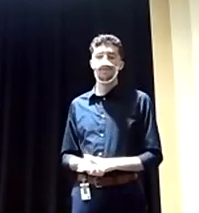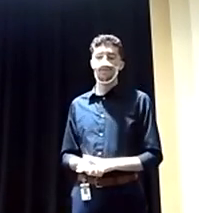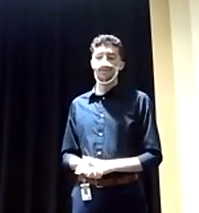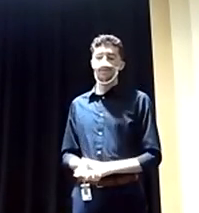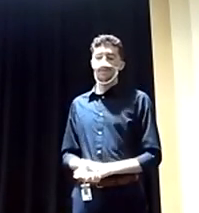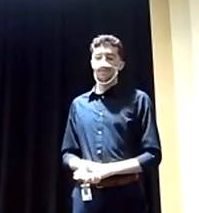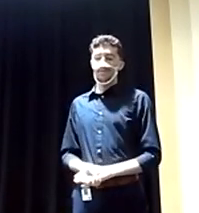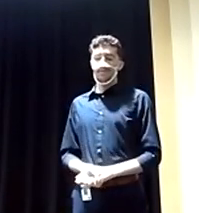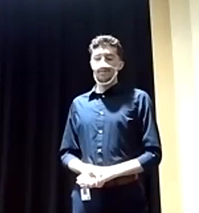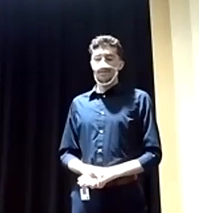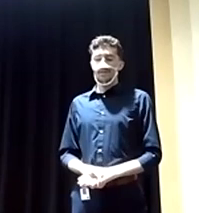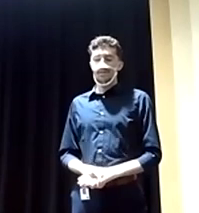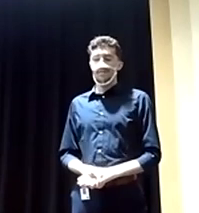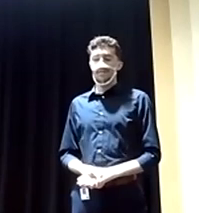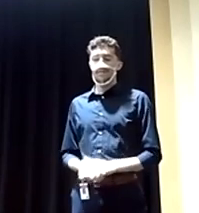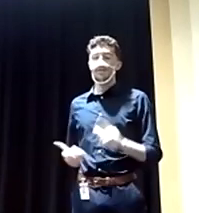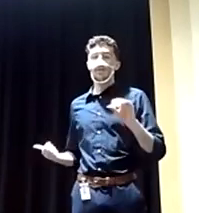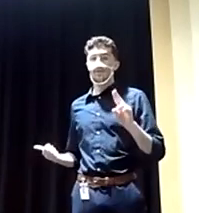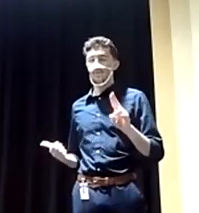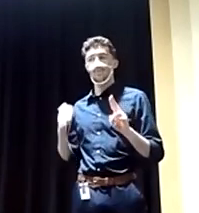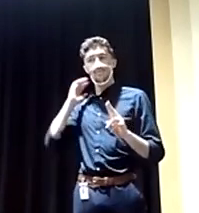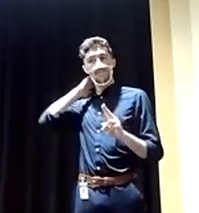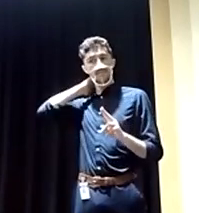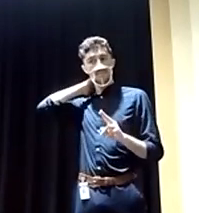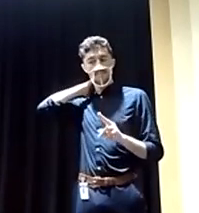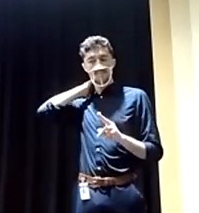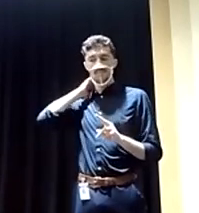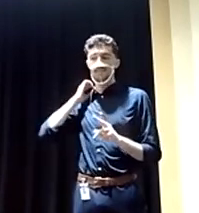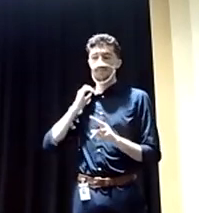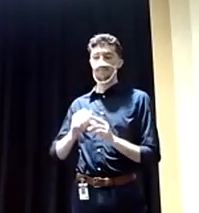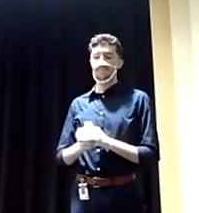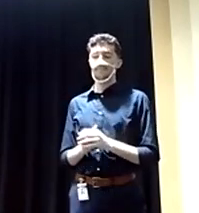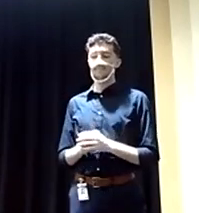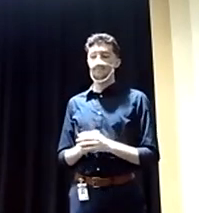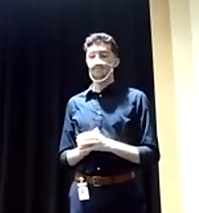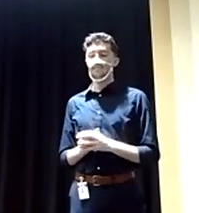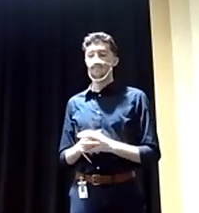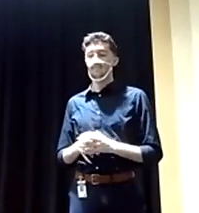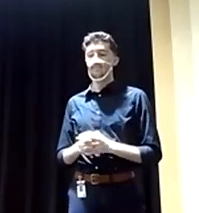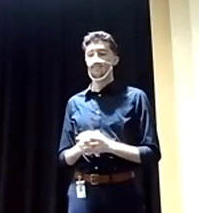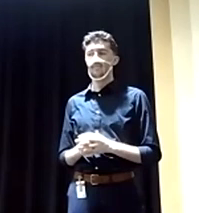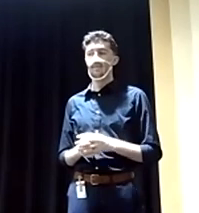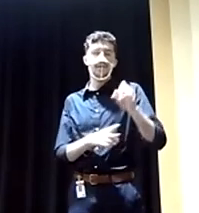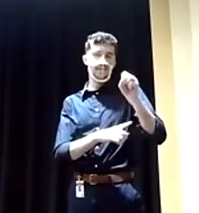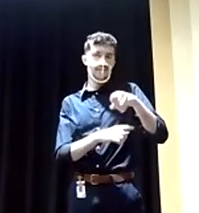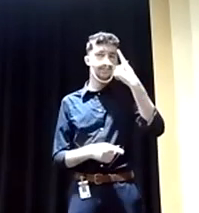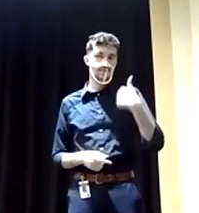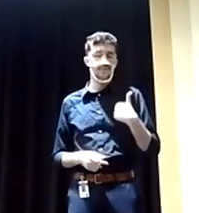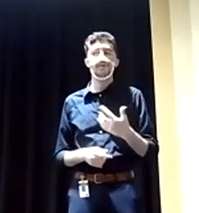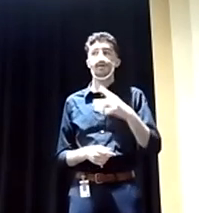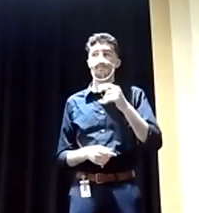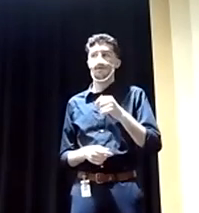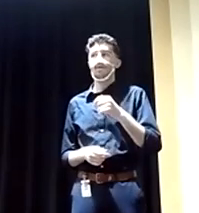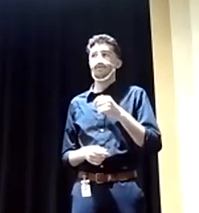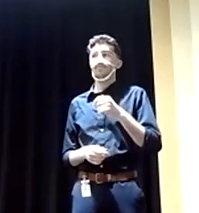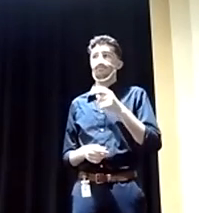Mr. DePera? So yes, for me. But for me, what's amazing,